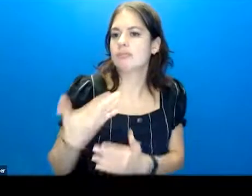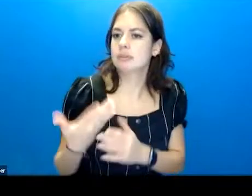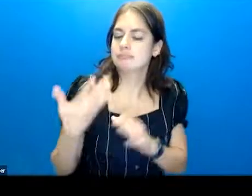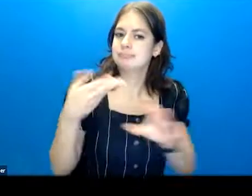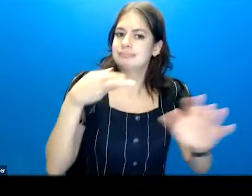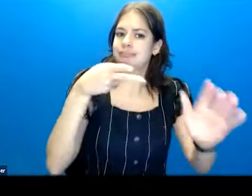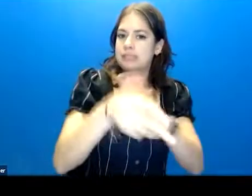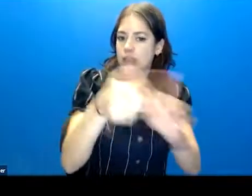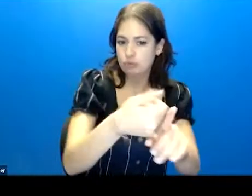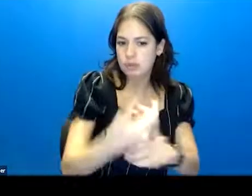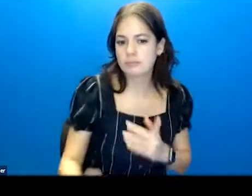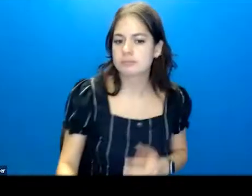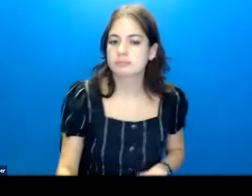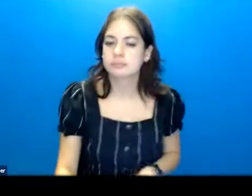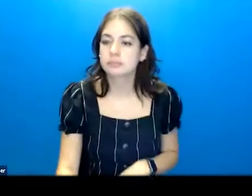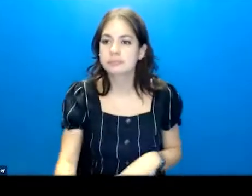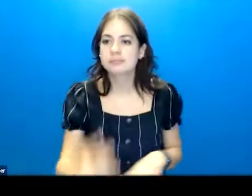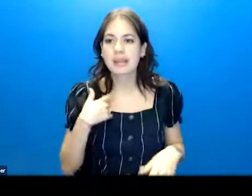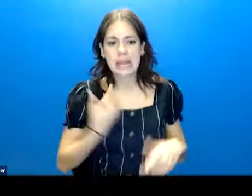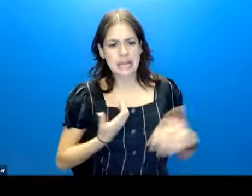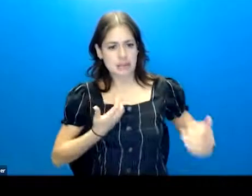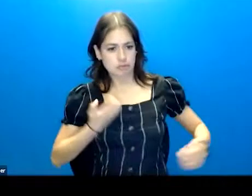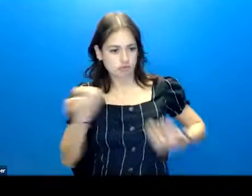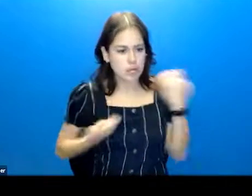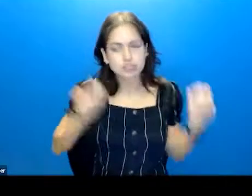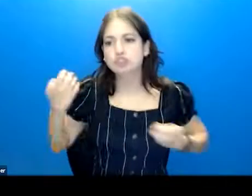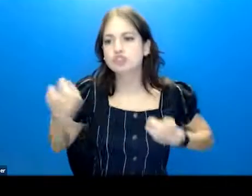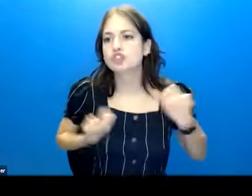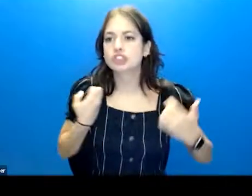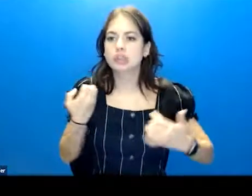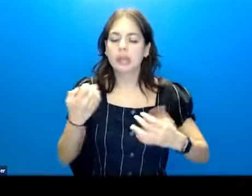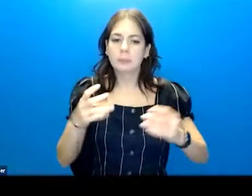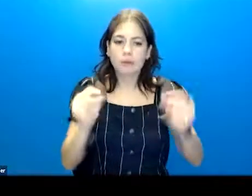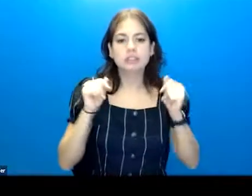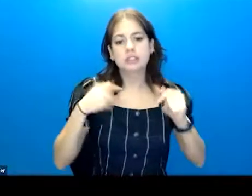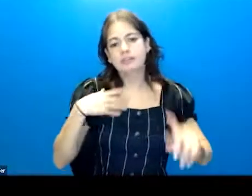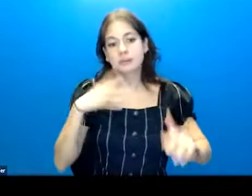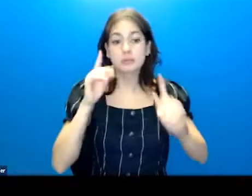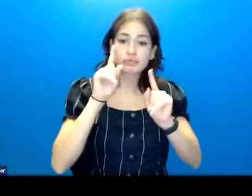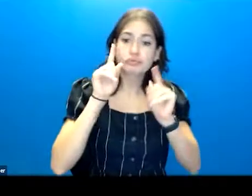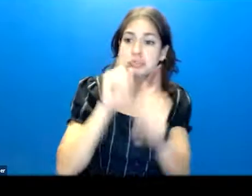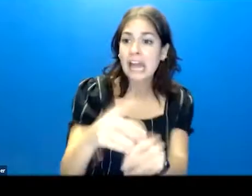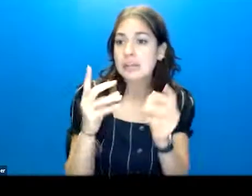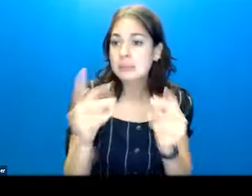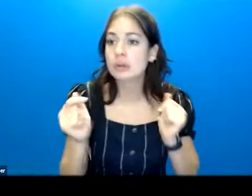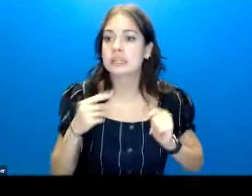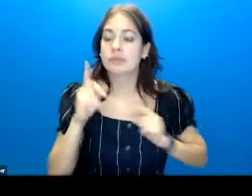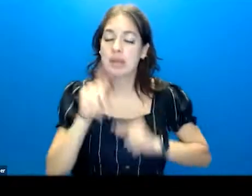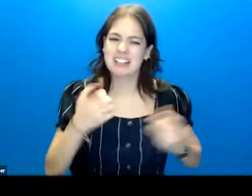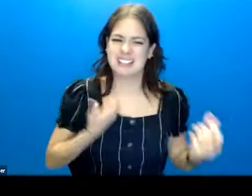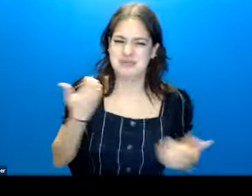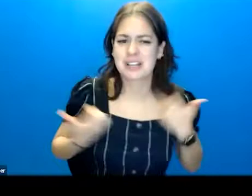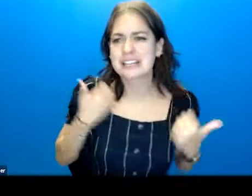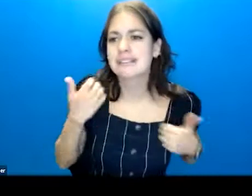Having a history of aggression and impulsivity. Just having a tendency to react impulsively, to react aggressively.